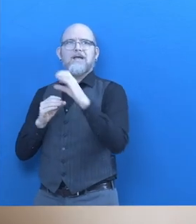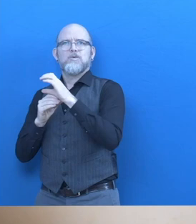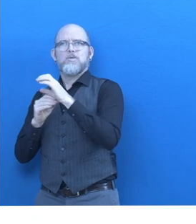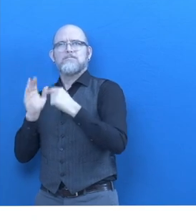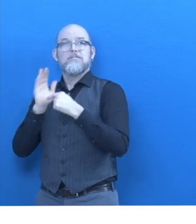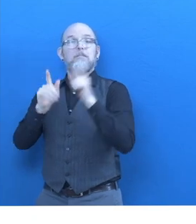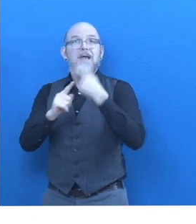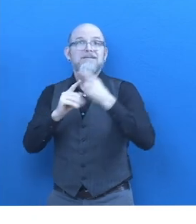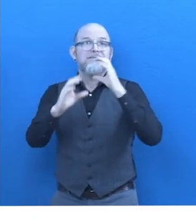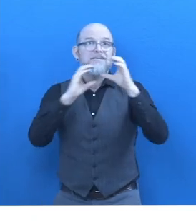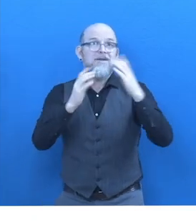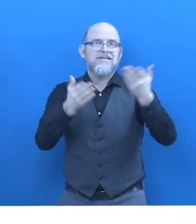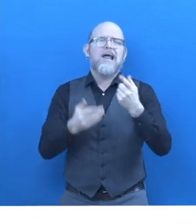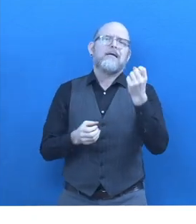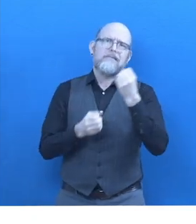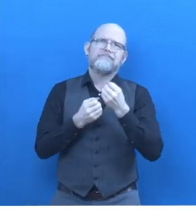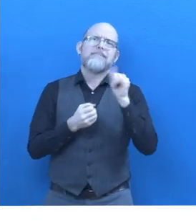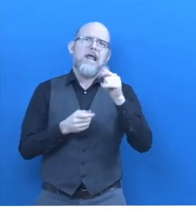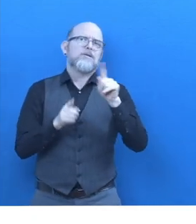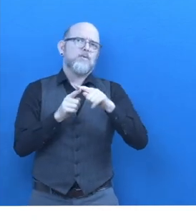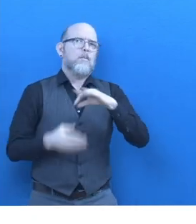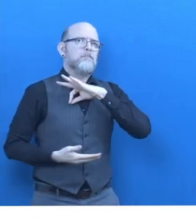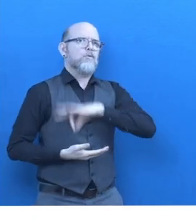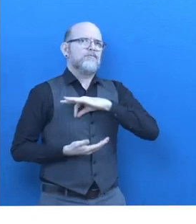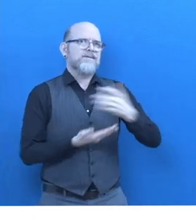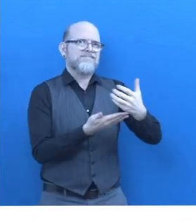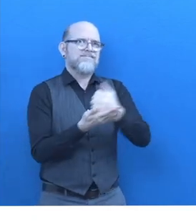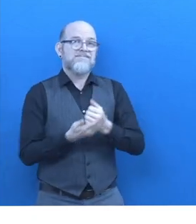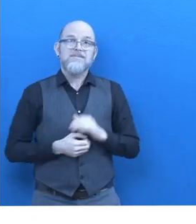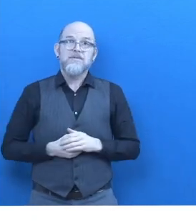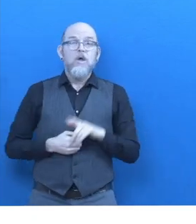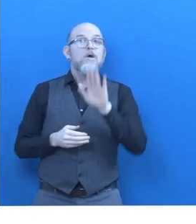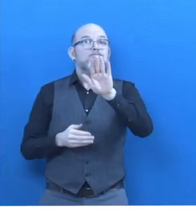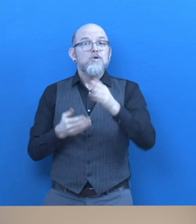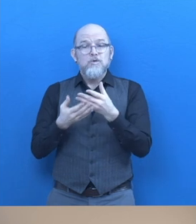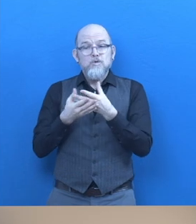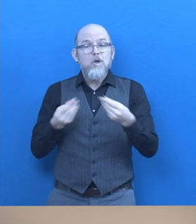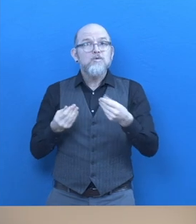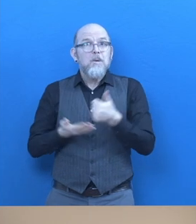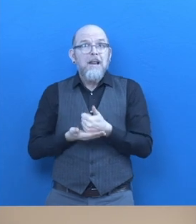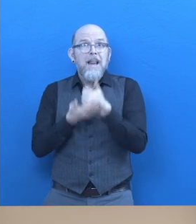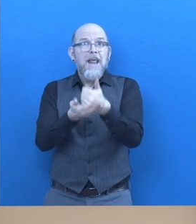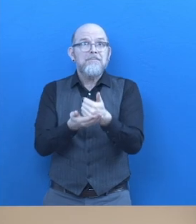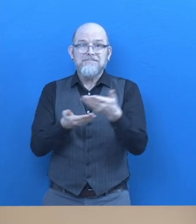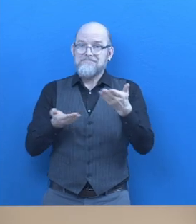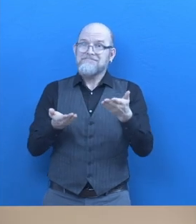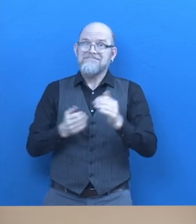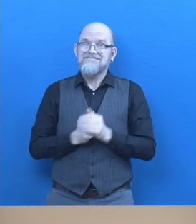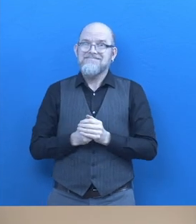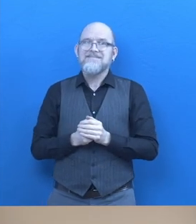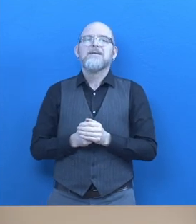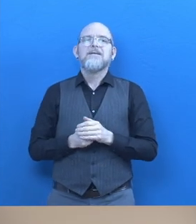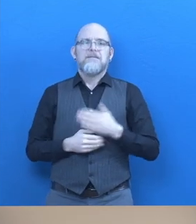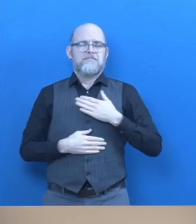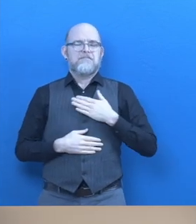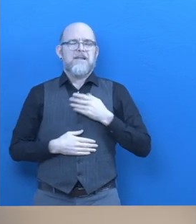public. How did this solution help you? Agnes Amosi Kufabasi My name is Agnes Amosi